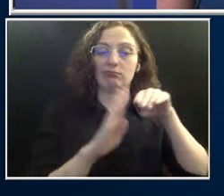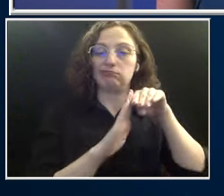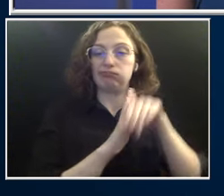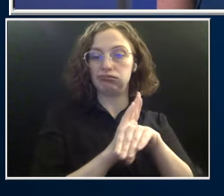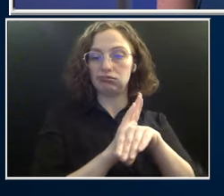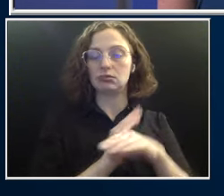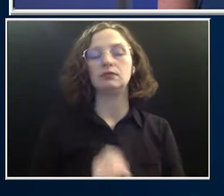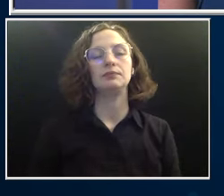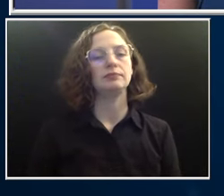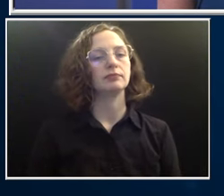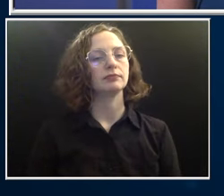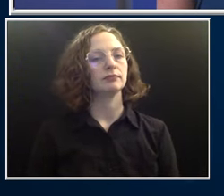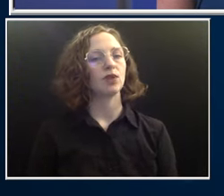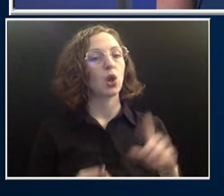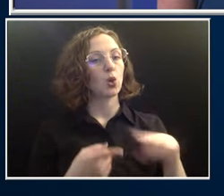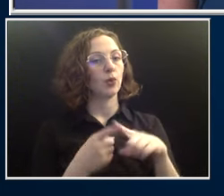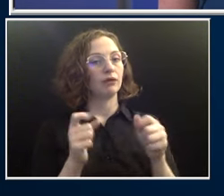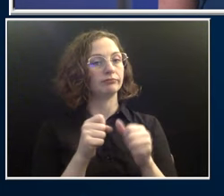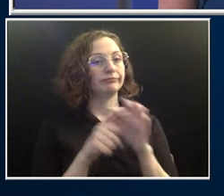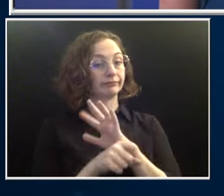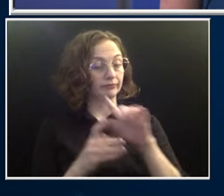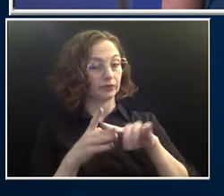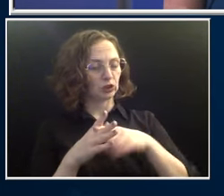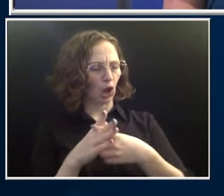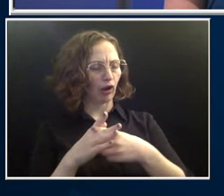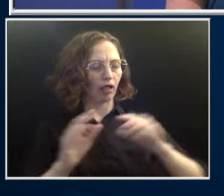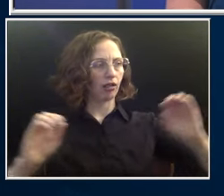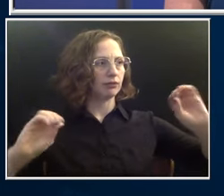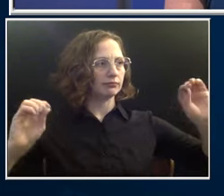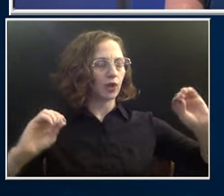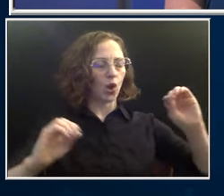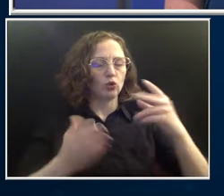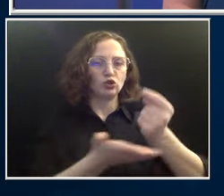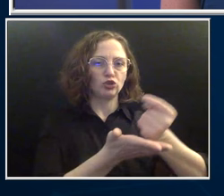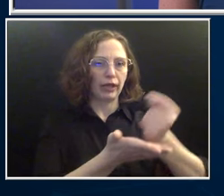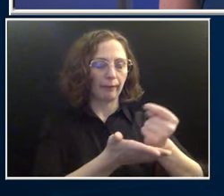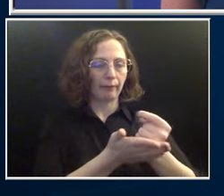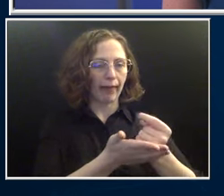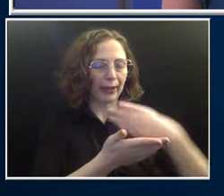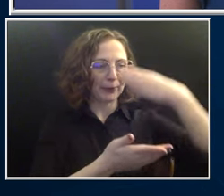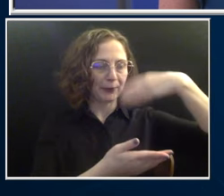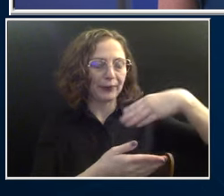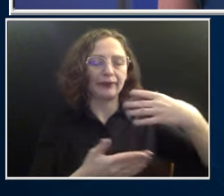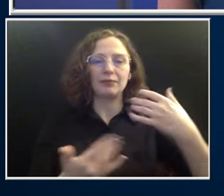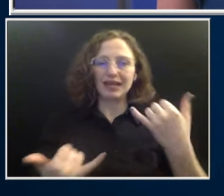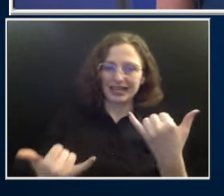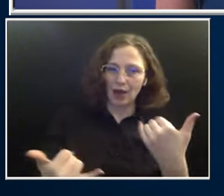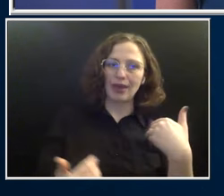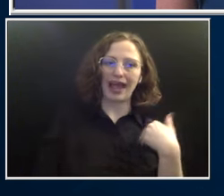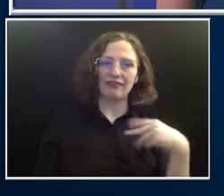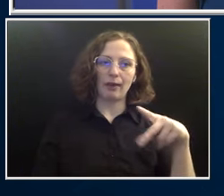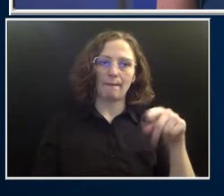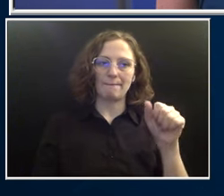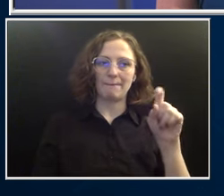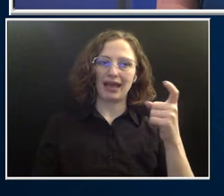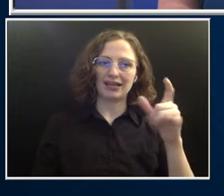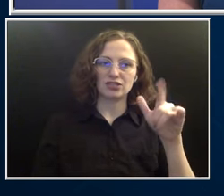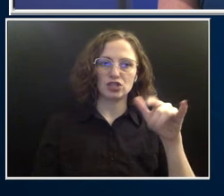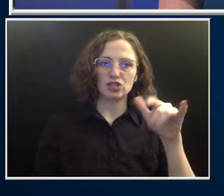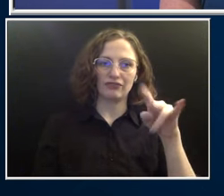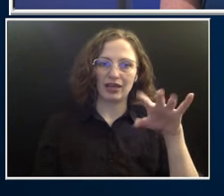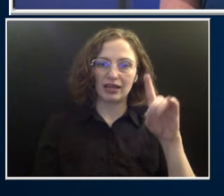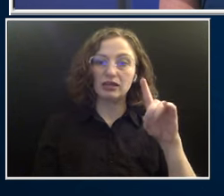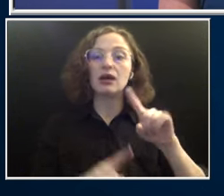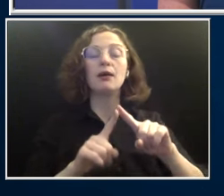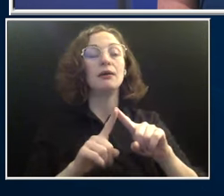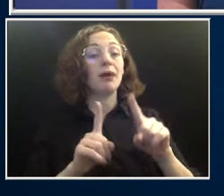started, we didn't have treatments for COVID like we do now, Paxlovid, of course. But some doctors were using unproven drugs like hydroxychloroquine. You